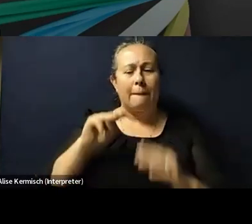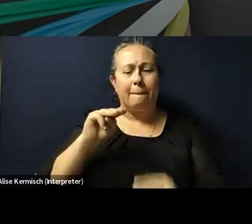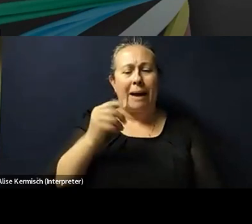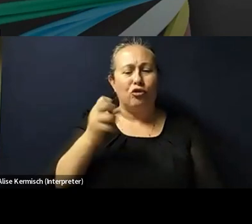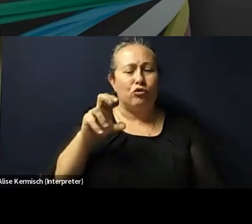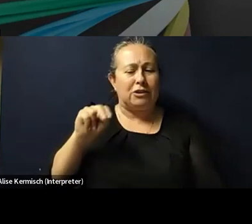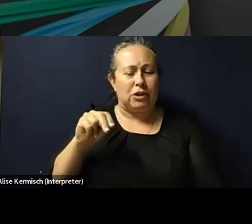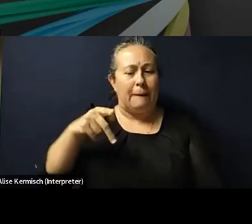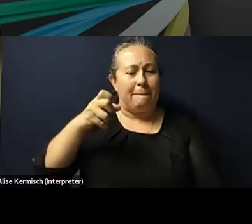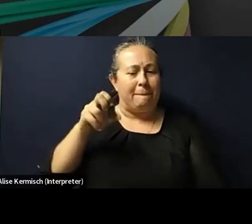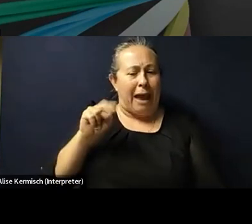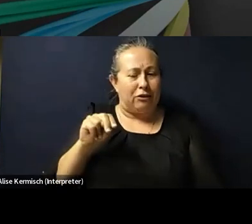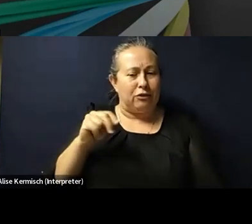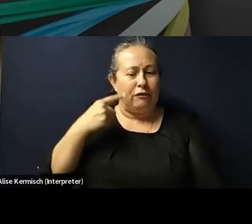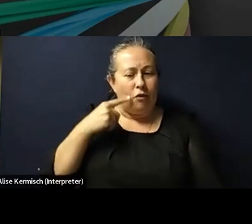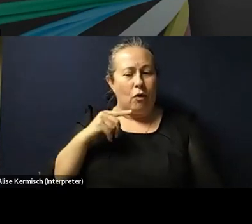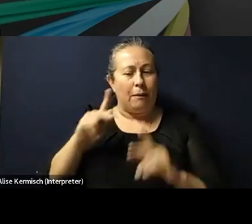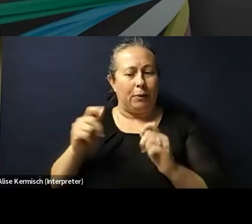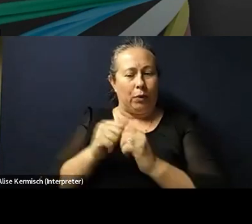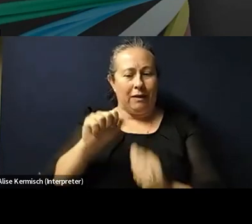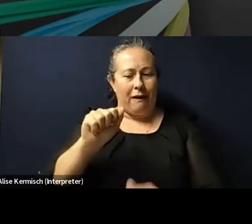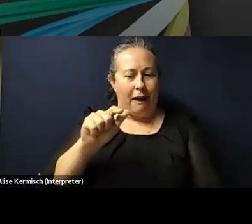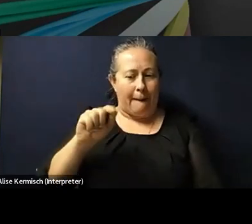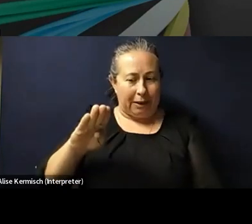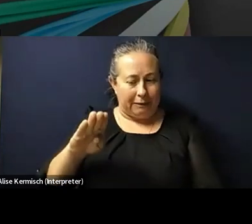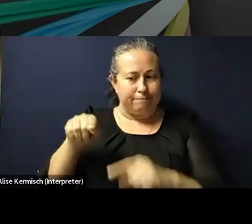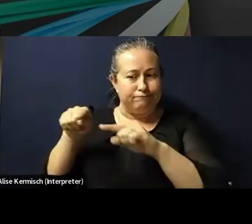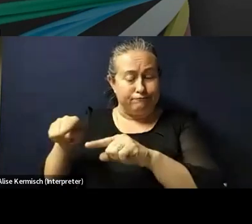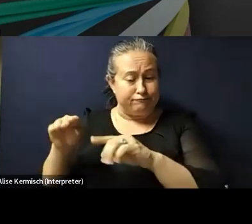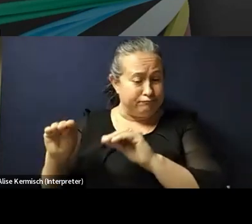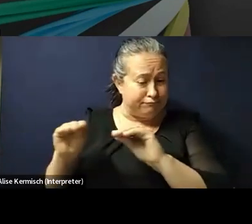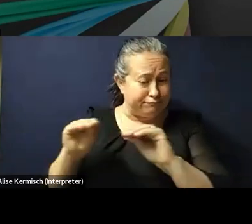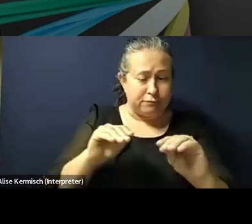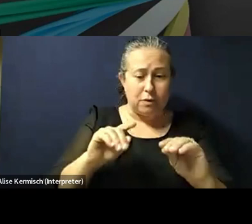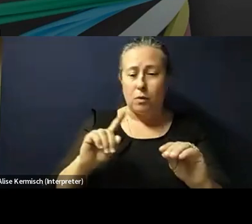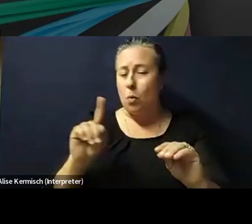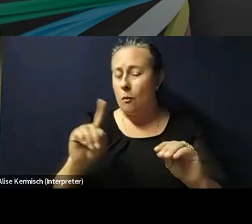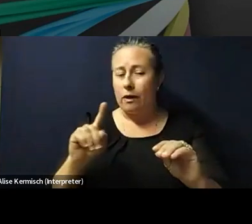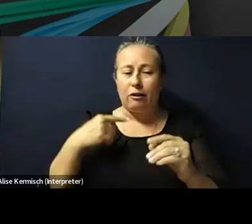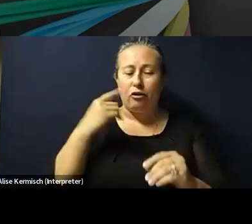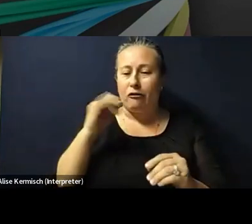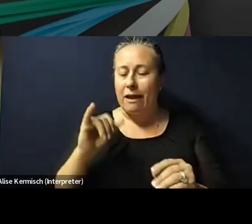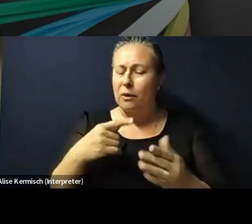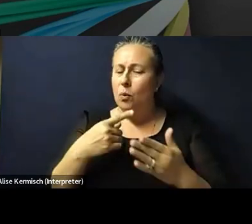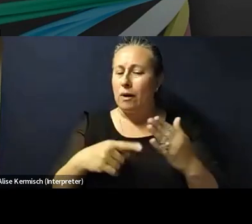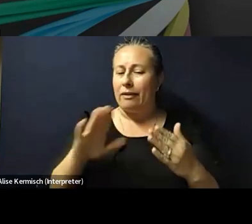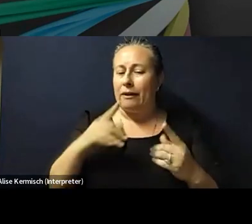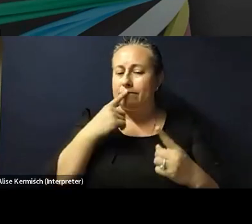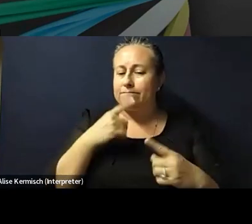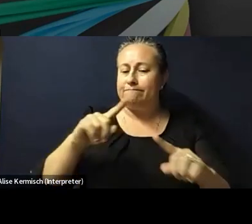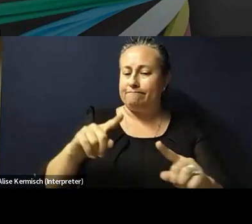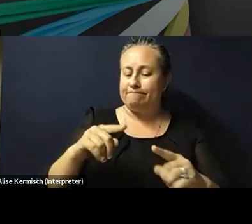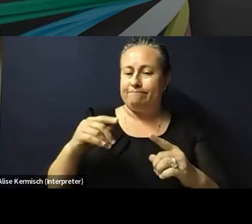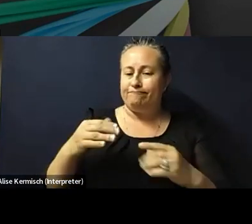albinism? And do they find better success elsewhere? And what kind of success does that look like? And that seems like a question to